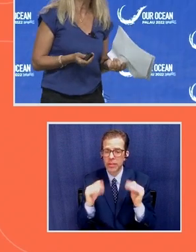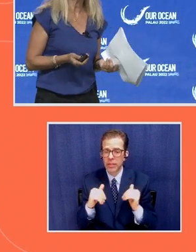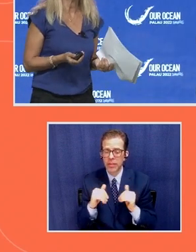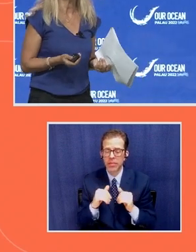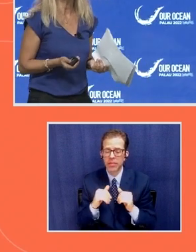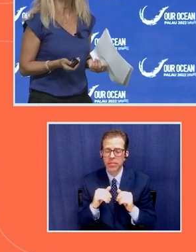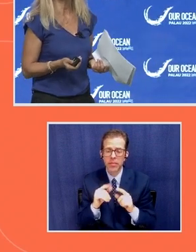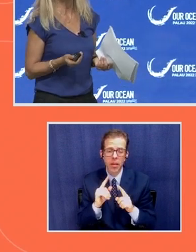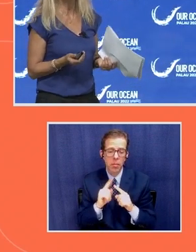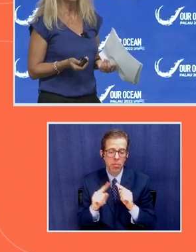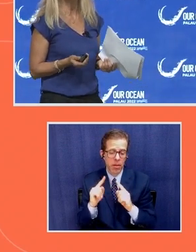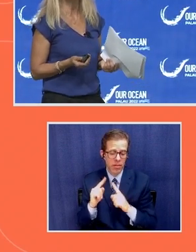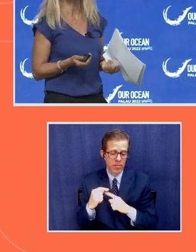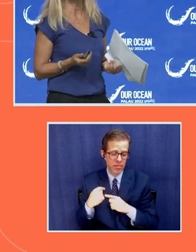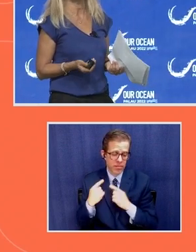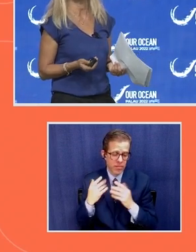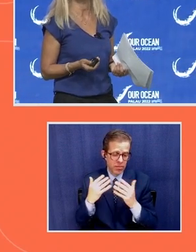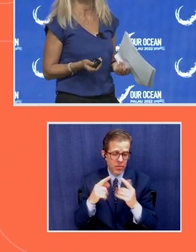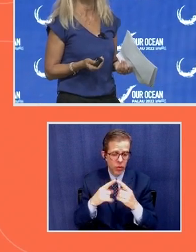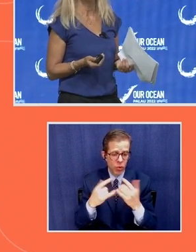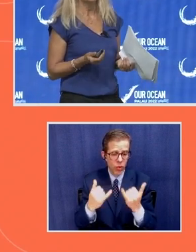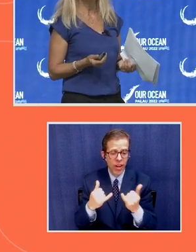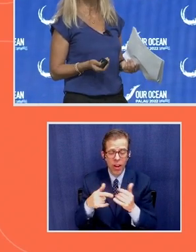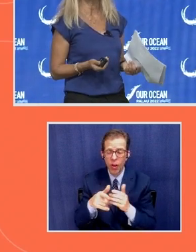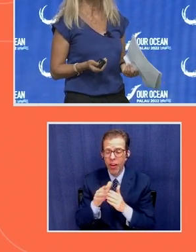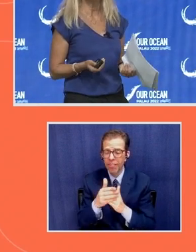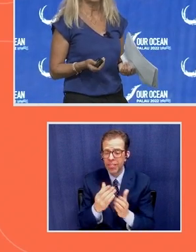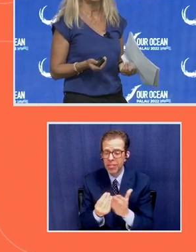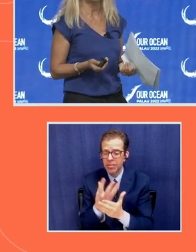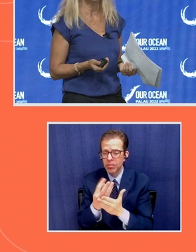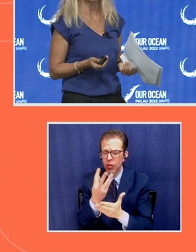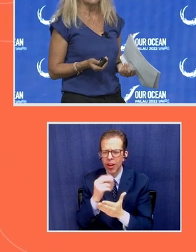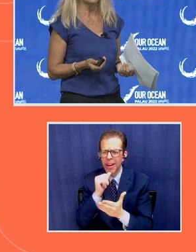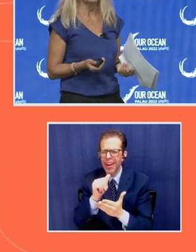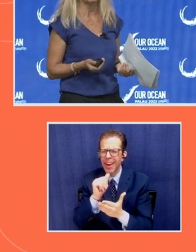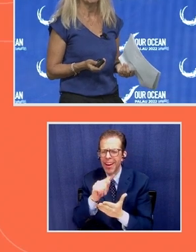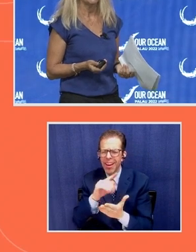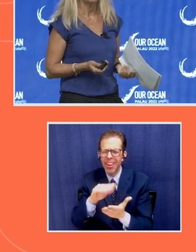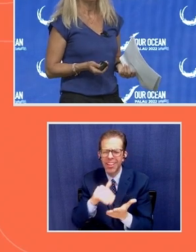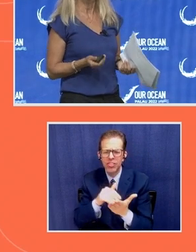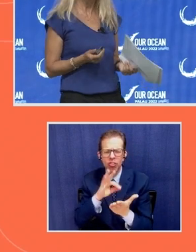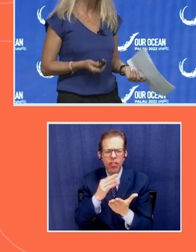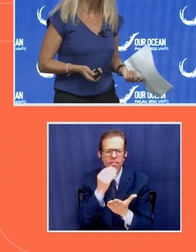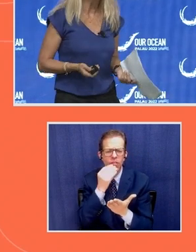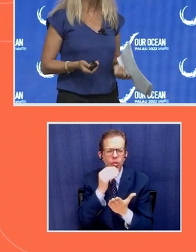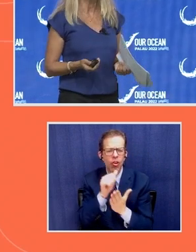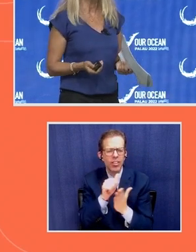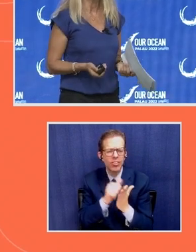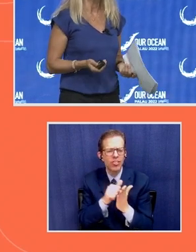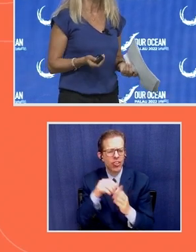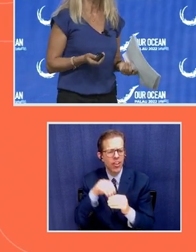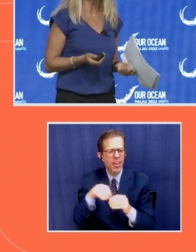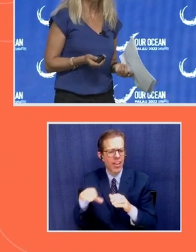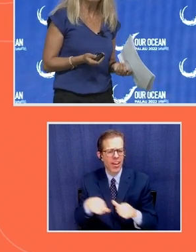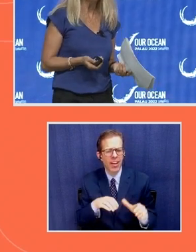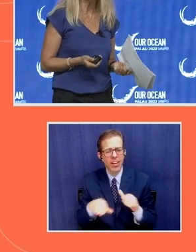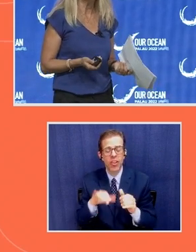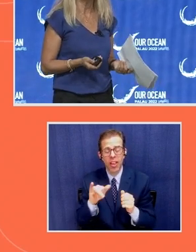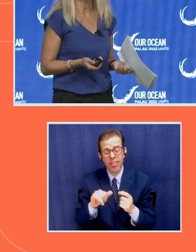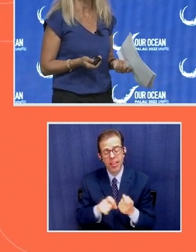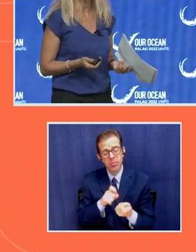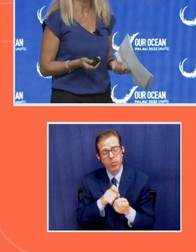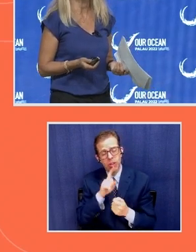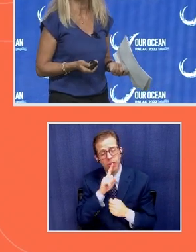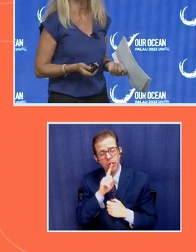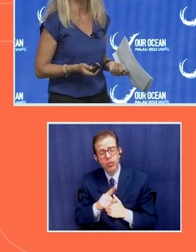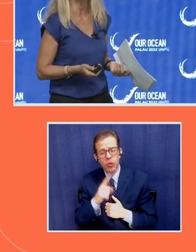now, fisheries have not been at the center of the food agenda and action. And this is particularly true for the small